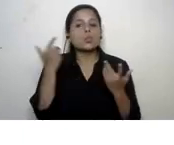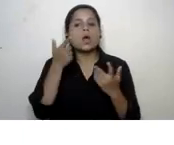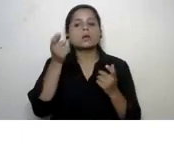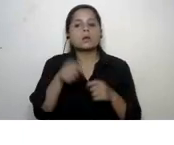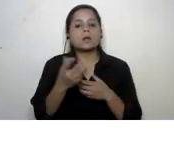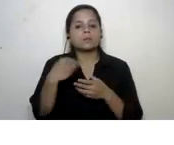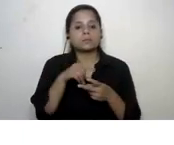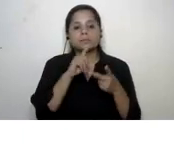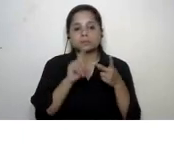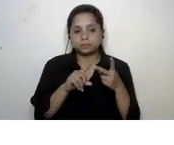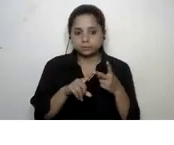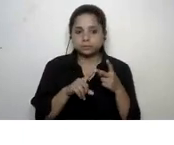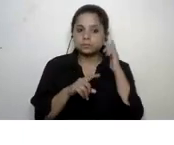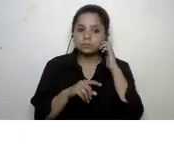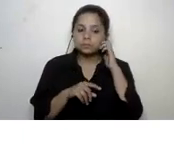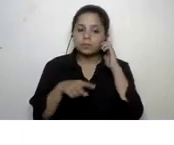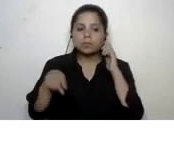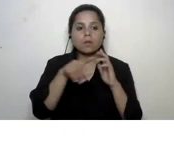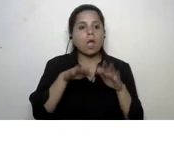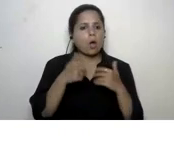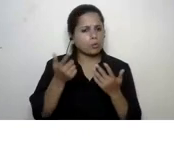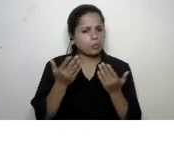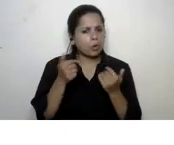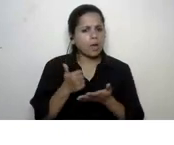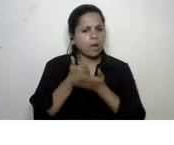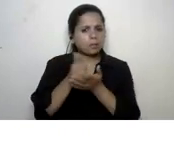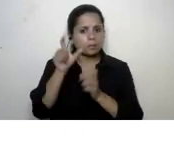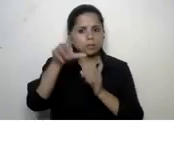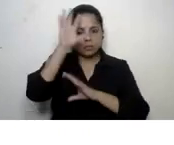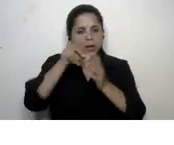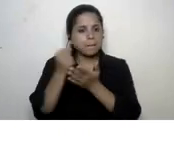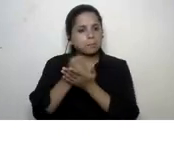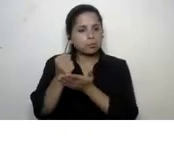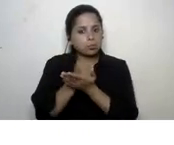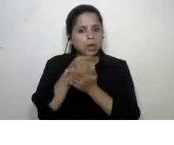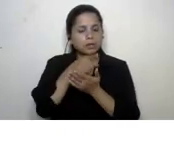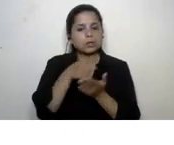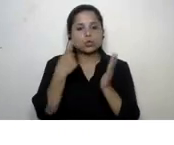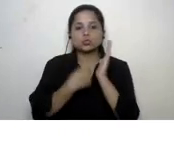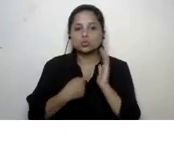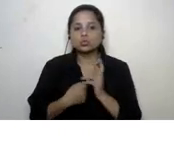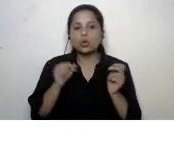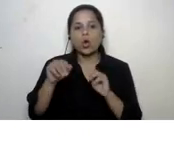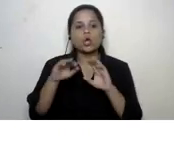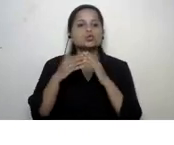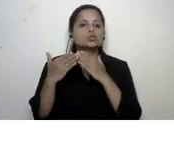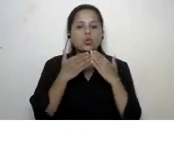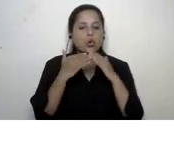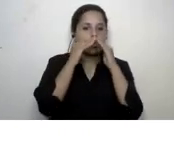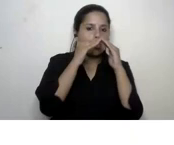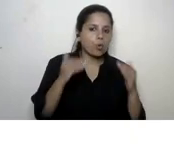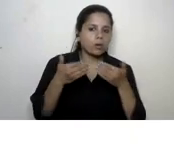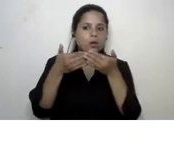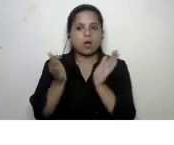the second one is how effectively can you help learners practice these principles in their school home and